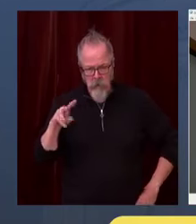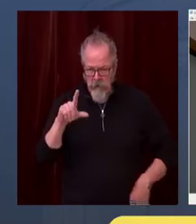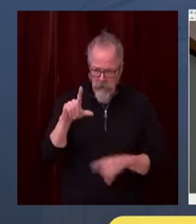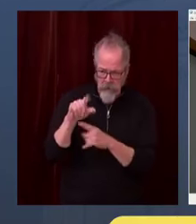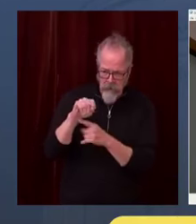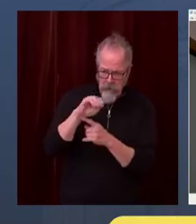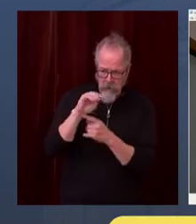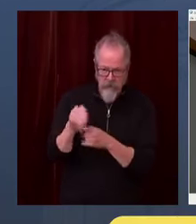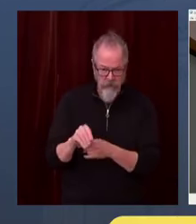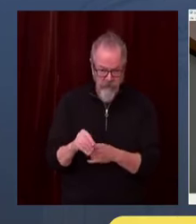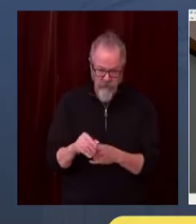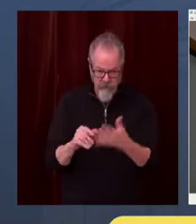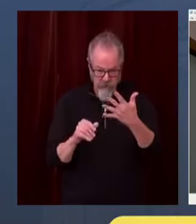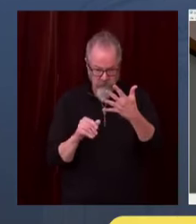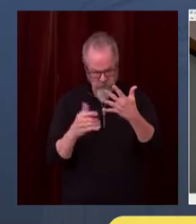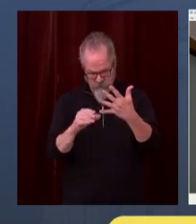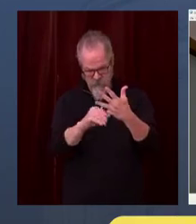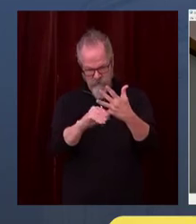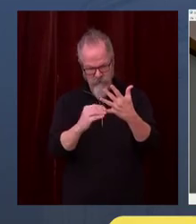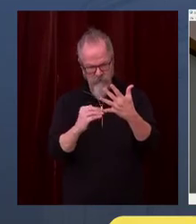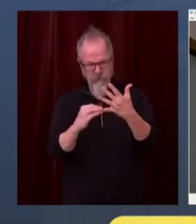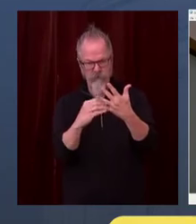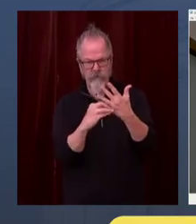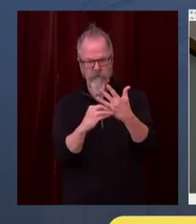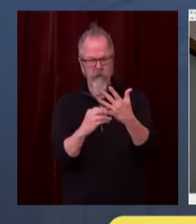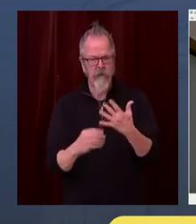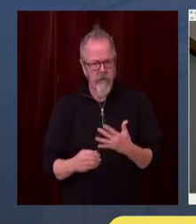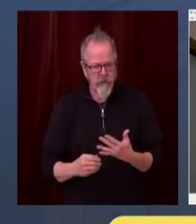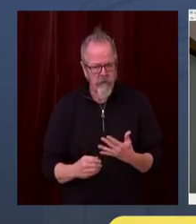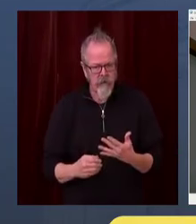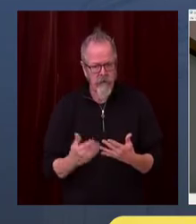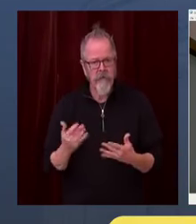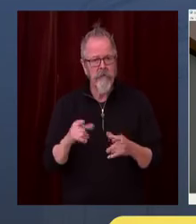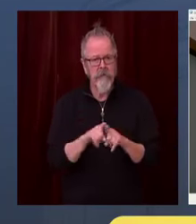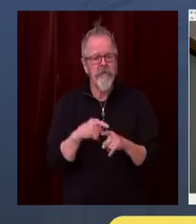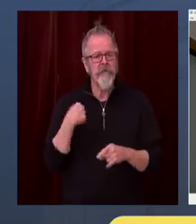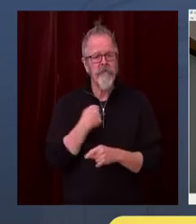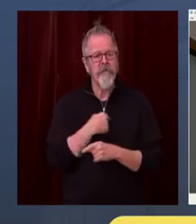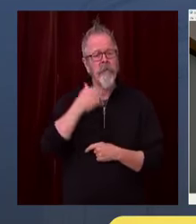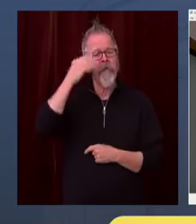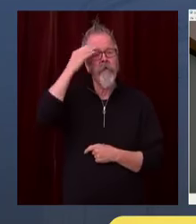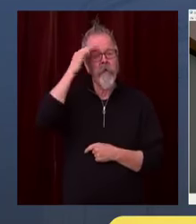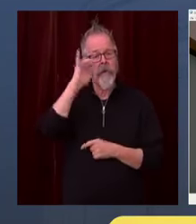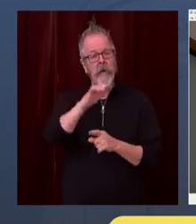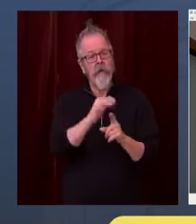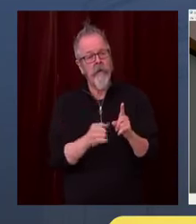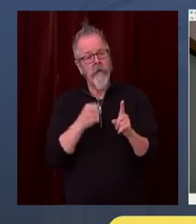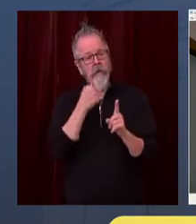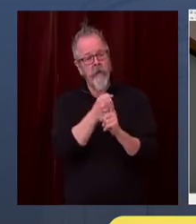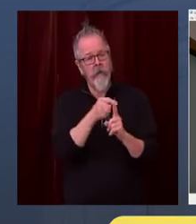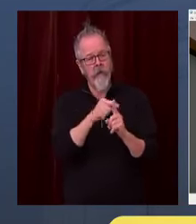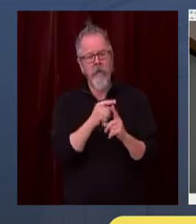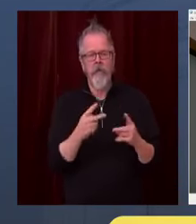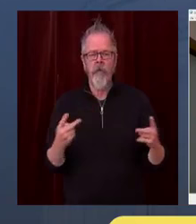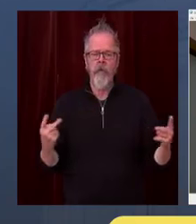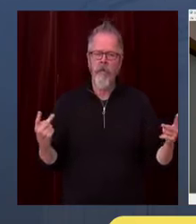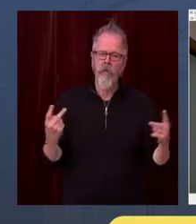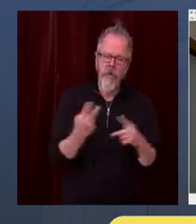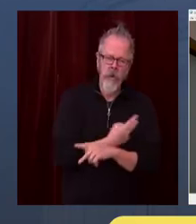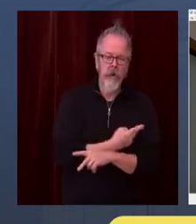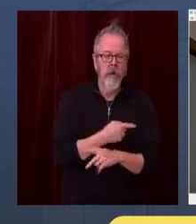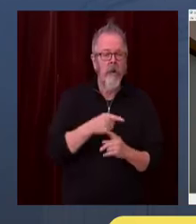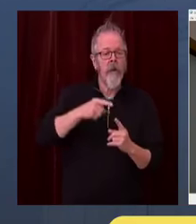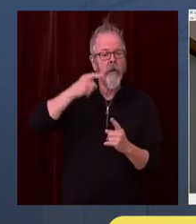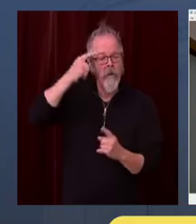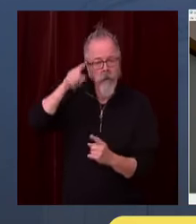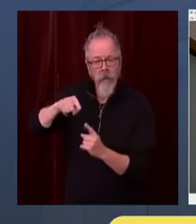have disproportionately hit our communities of color and our vulnerable communities. We're lucky that we've not seen the